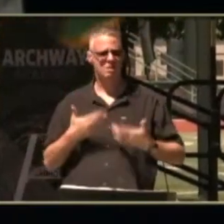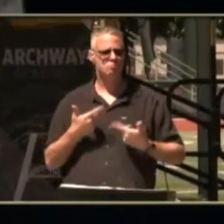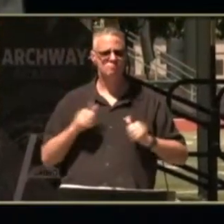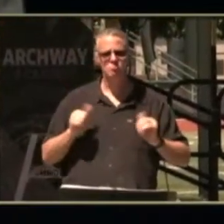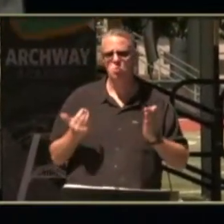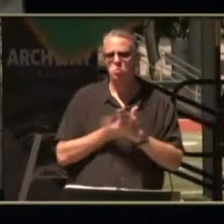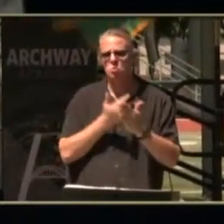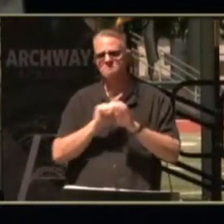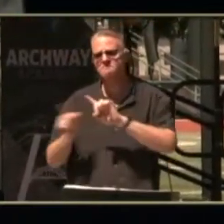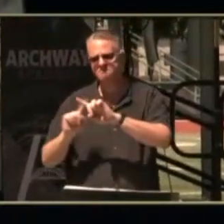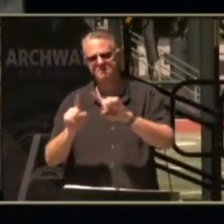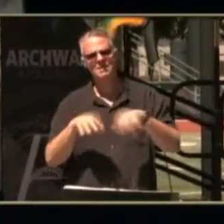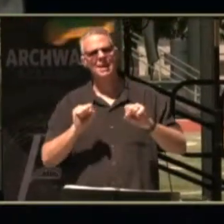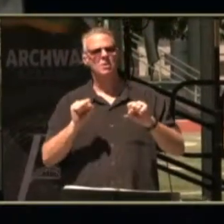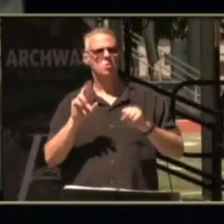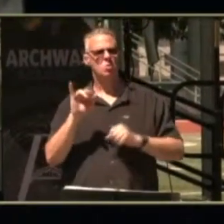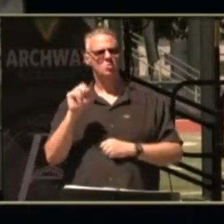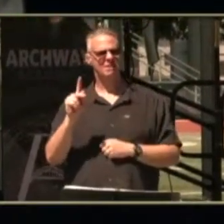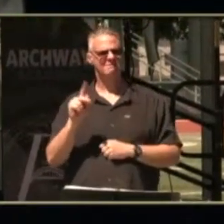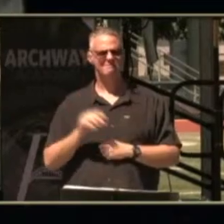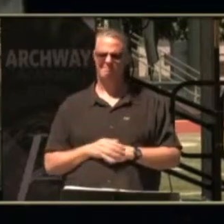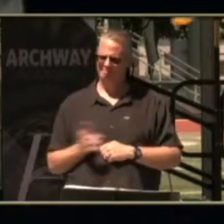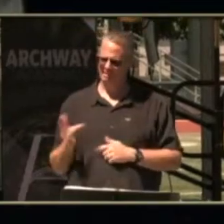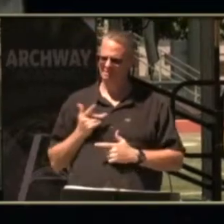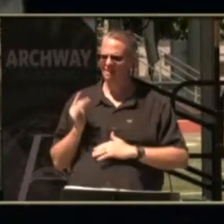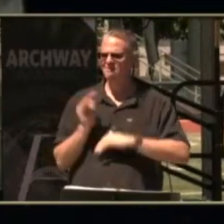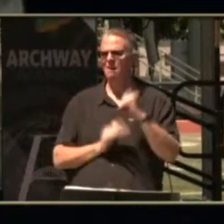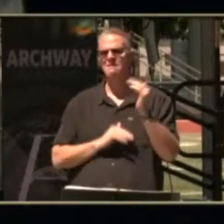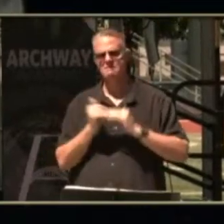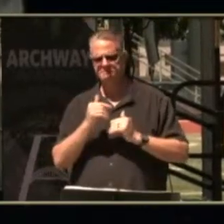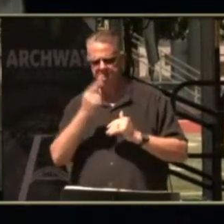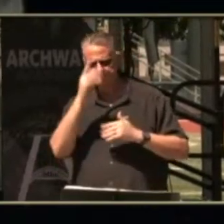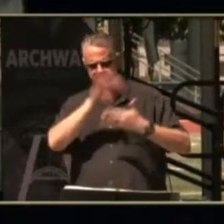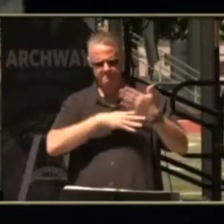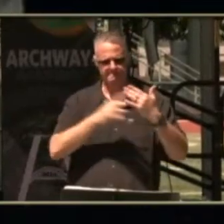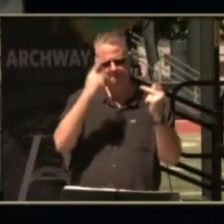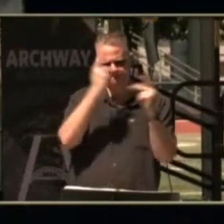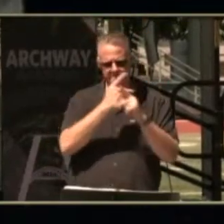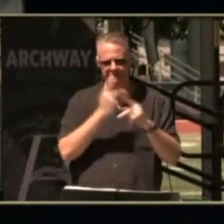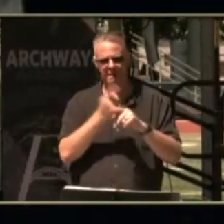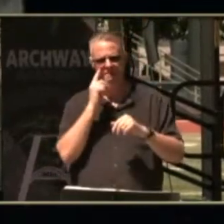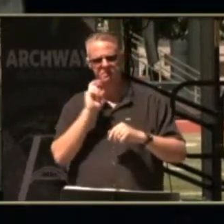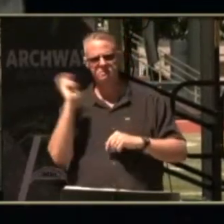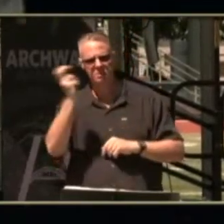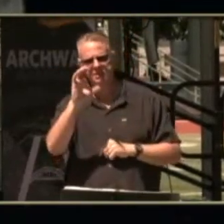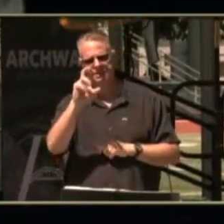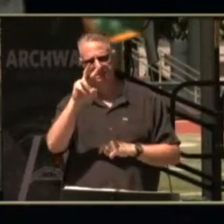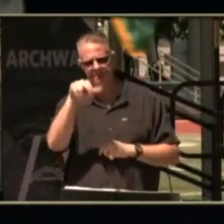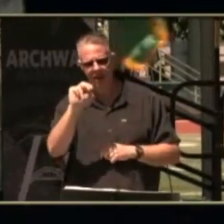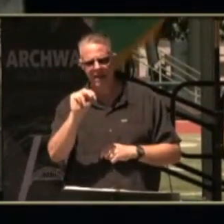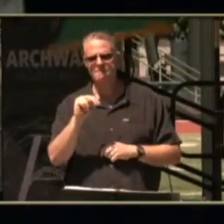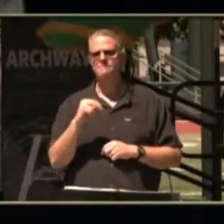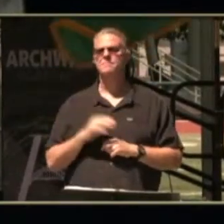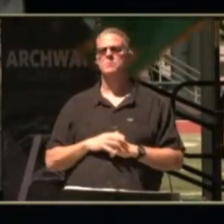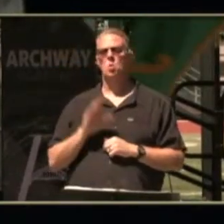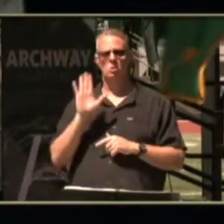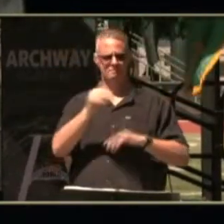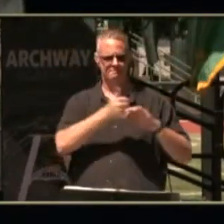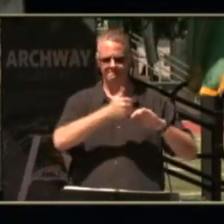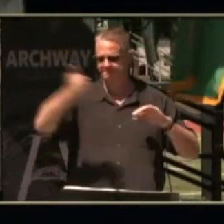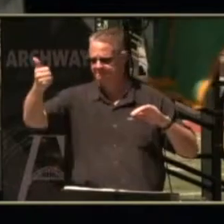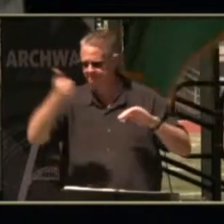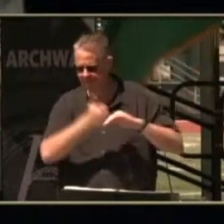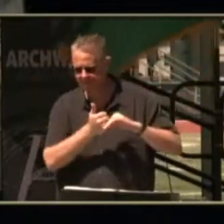risks he is confident in his ability to schedule transportation using c-tran excuse me c-van travel to and from his destination